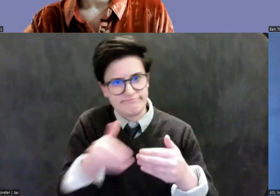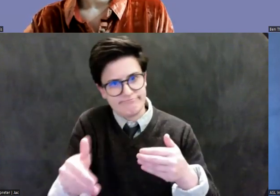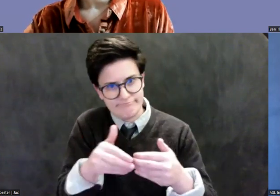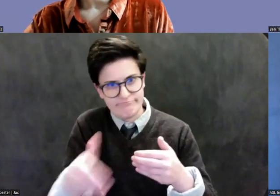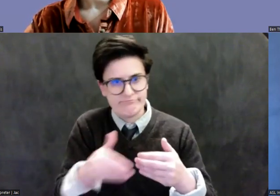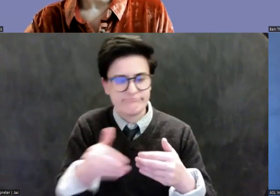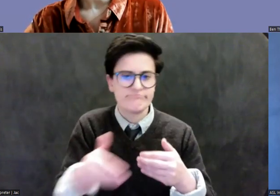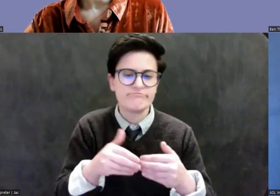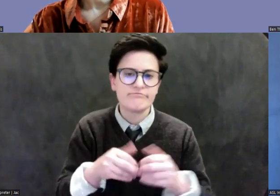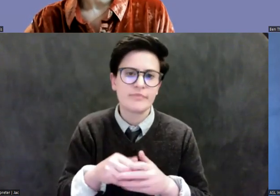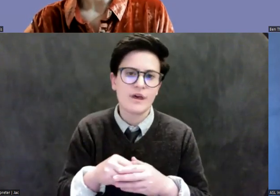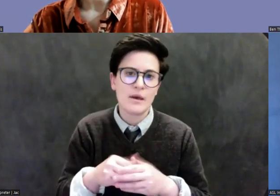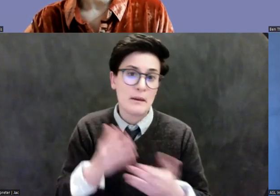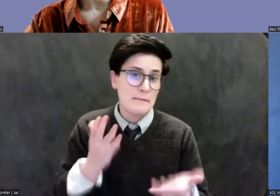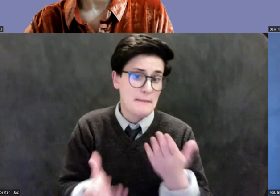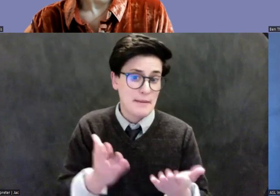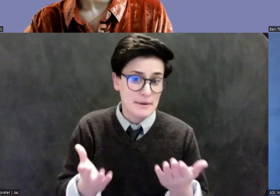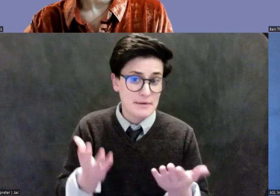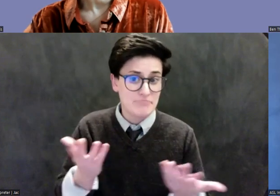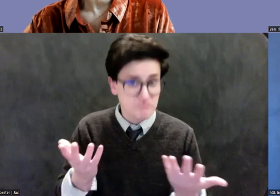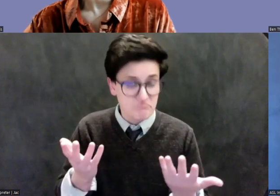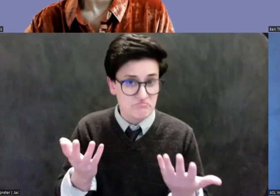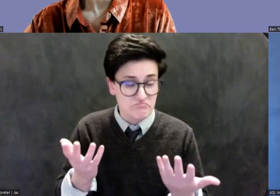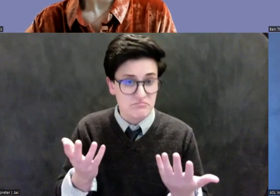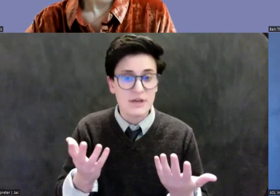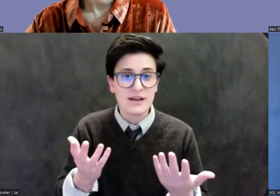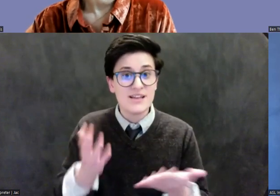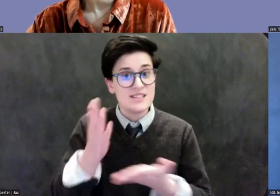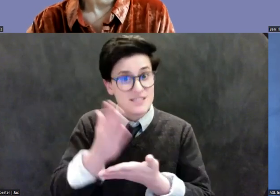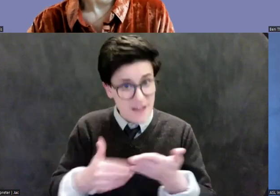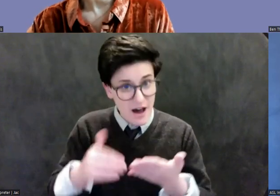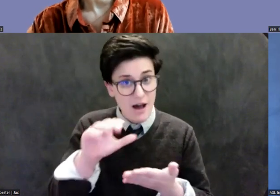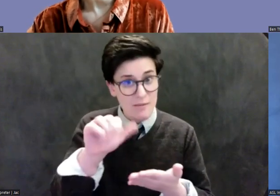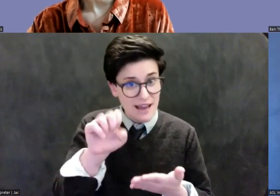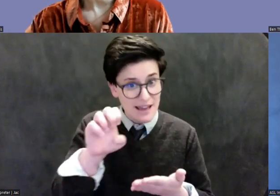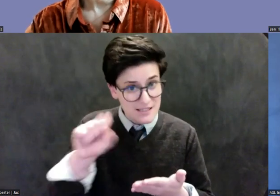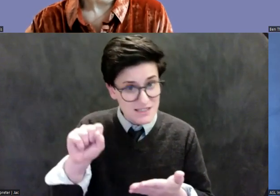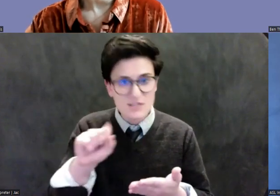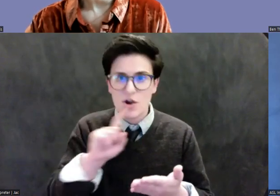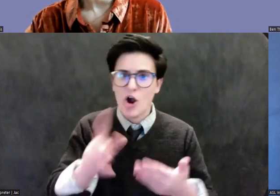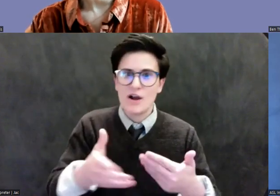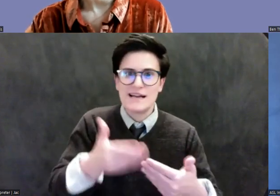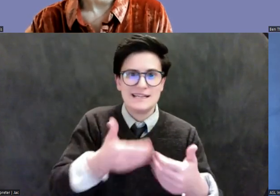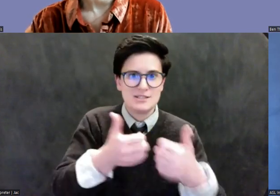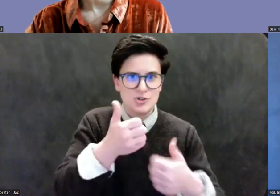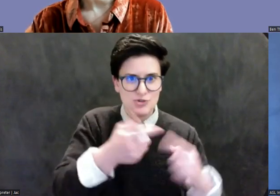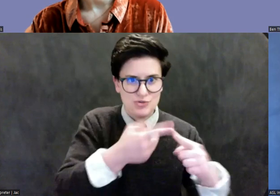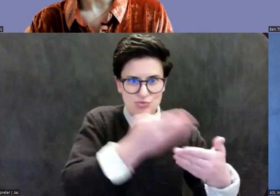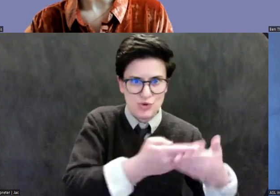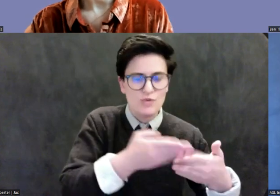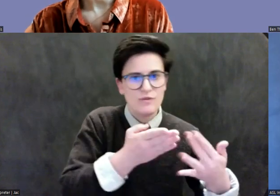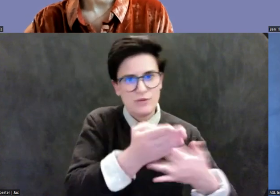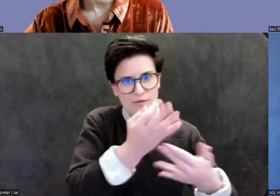And perhaps surprisingly, some of those cases, think are actually easier to prove than the antiquities trafficking cases, which, um,